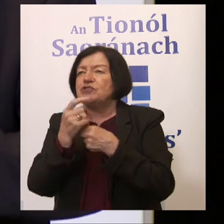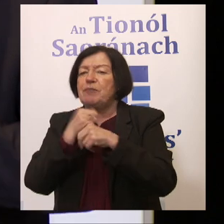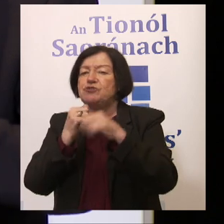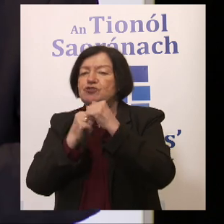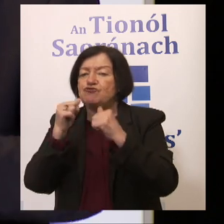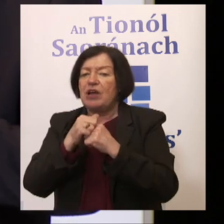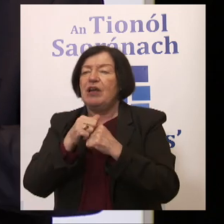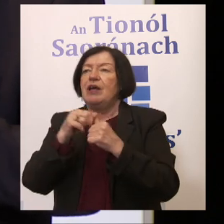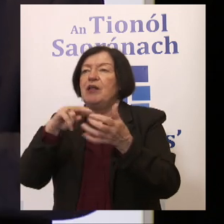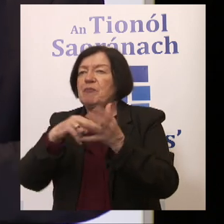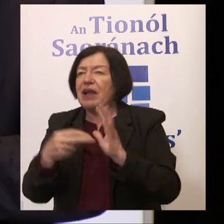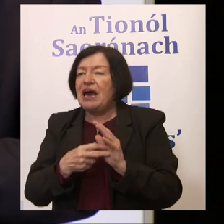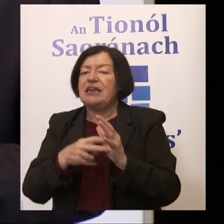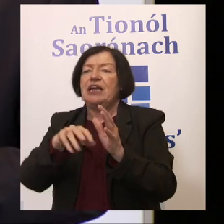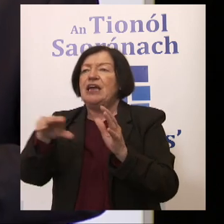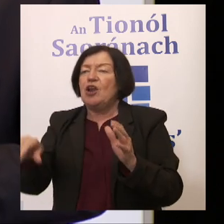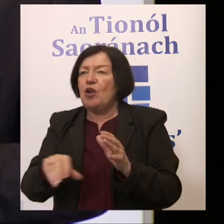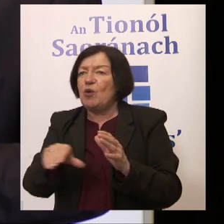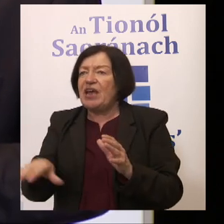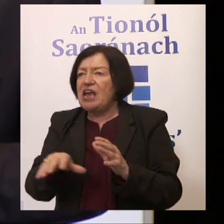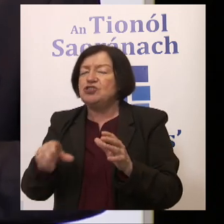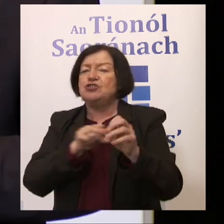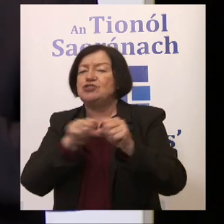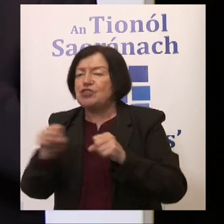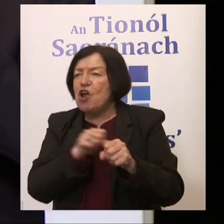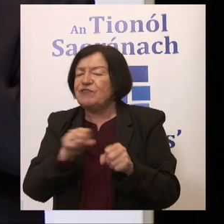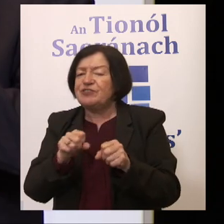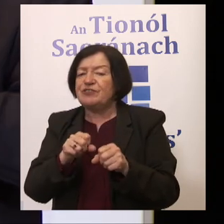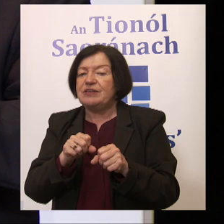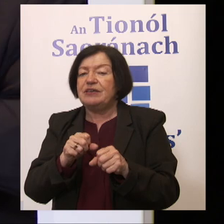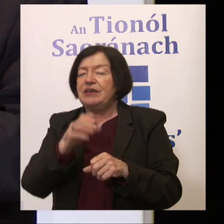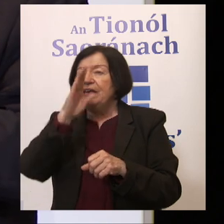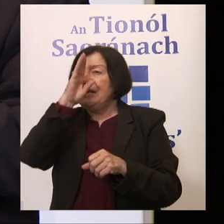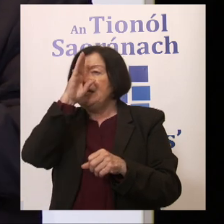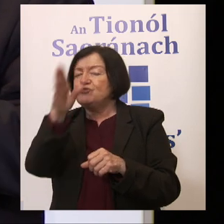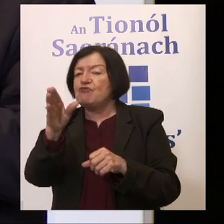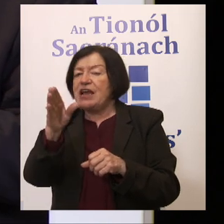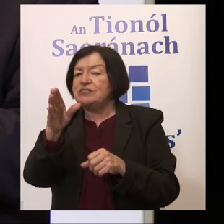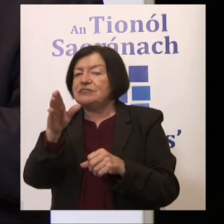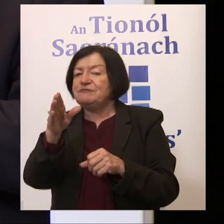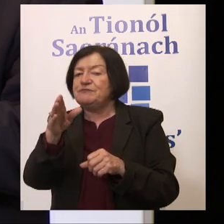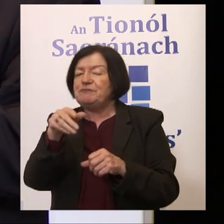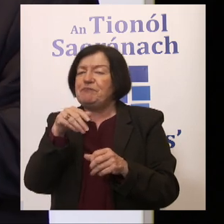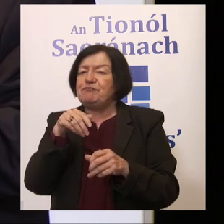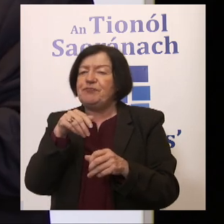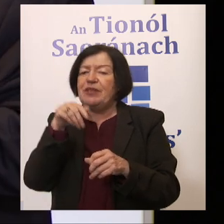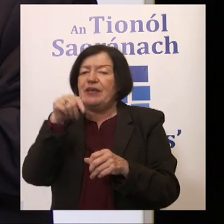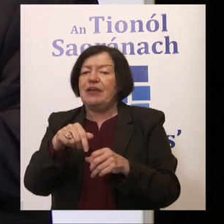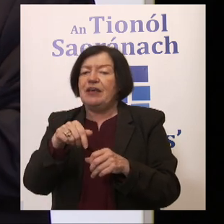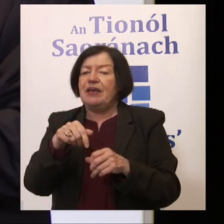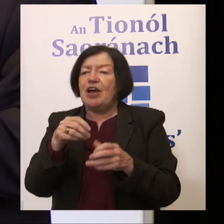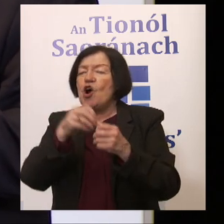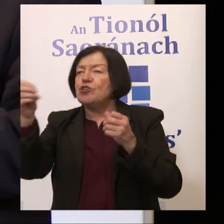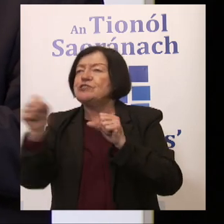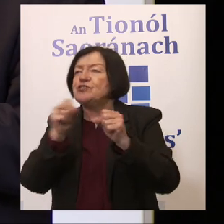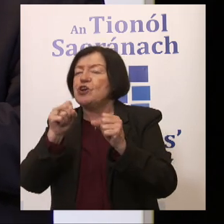around planning, location, services, transport, whatever we wish to think about? So there's a direct route there as well in terms of the ancillary